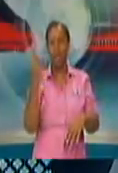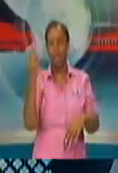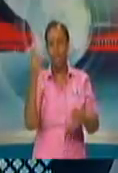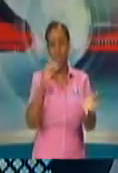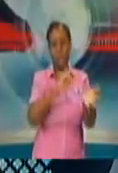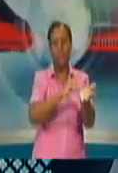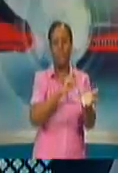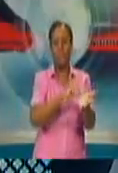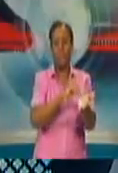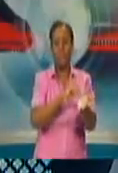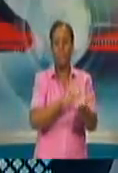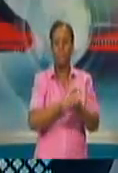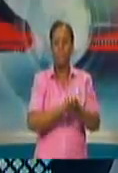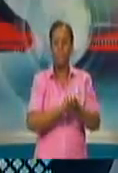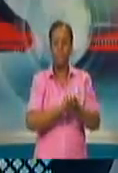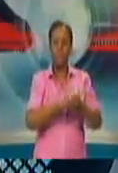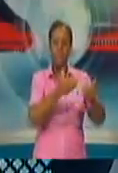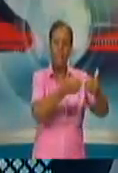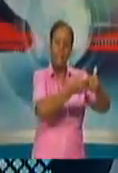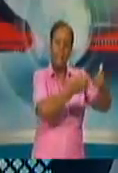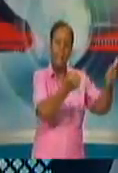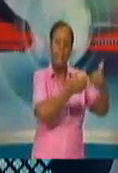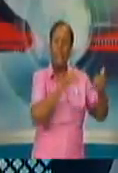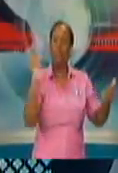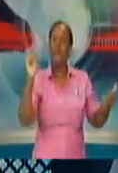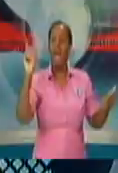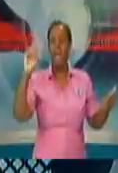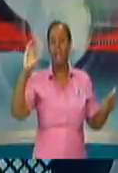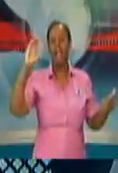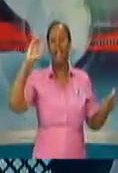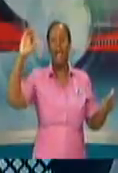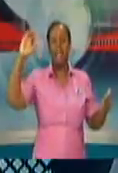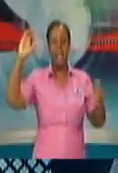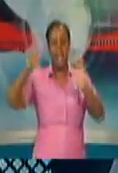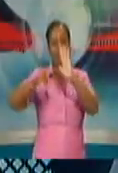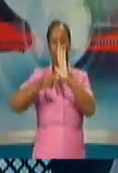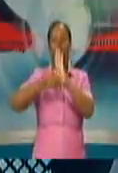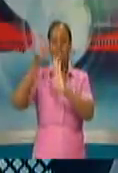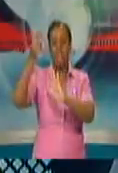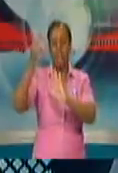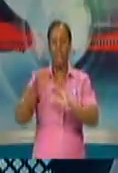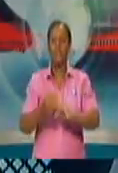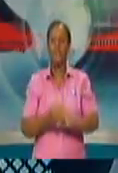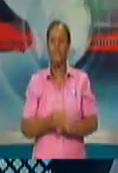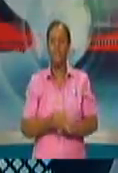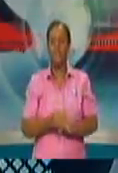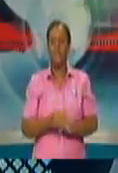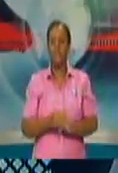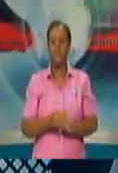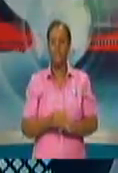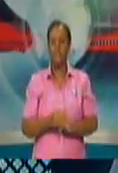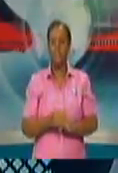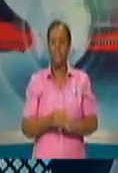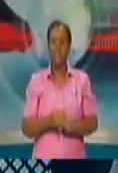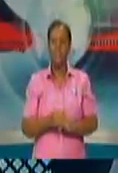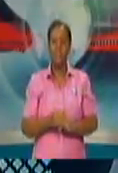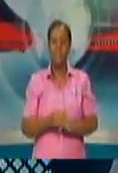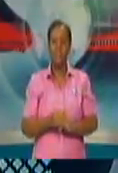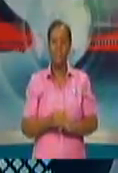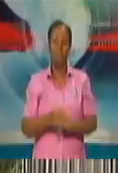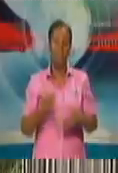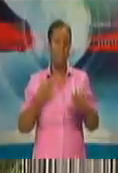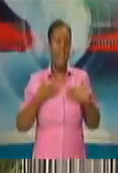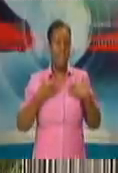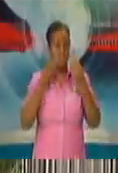Riga facility, we have 21 persons. And at Cascadia, there are 16 persons housed. Minister Cox, that's my clinical update for this morning.